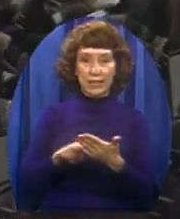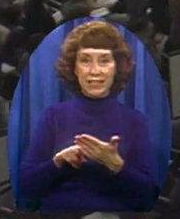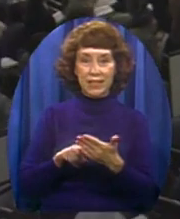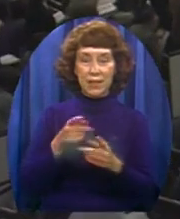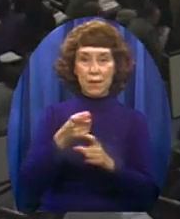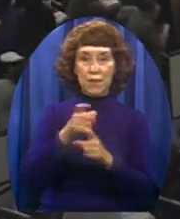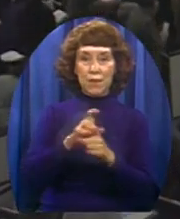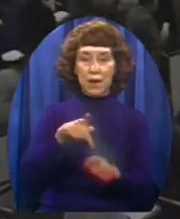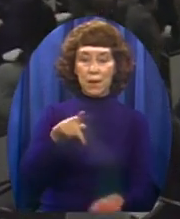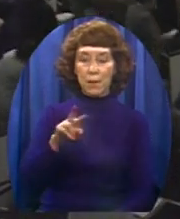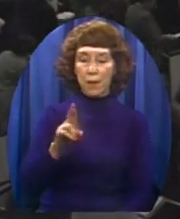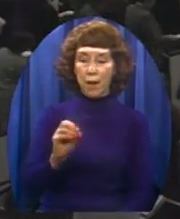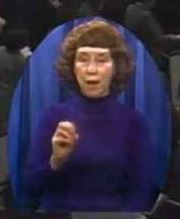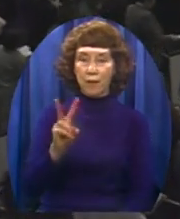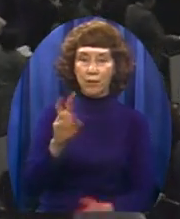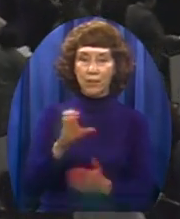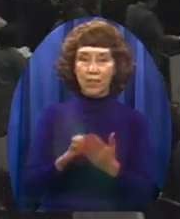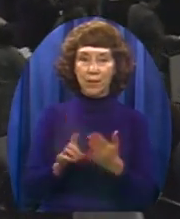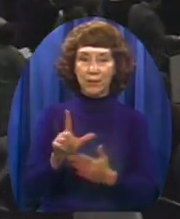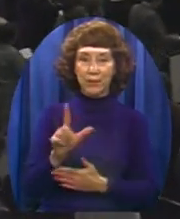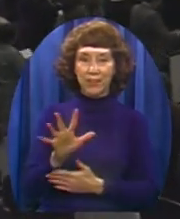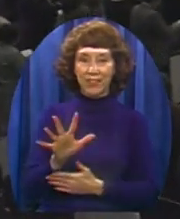From Proverbs 25